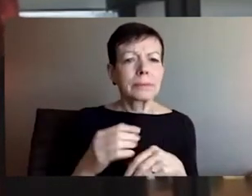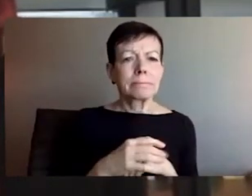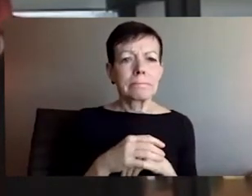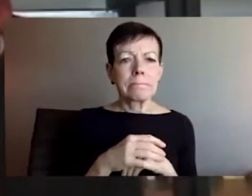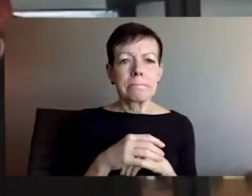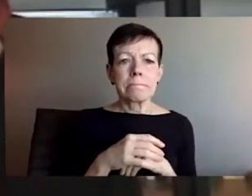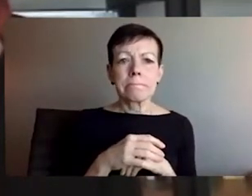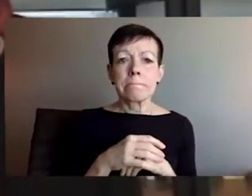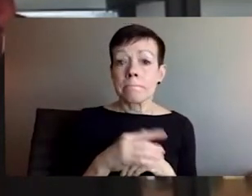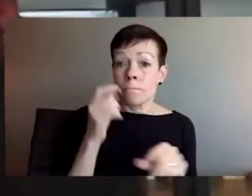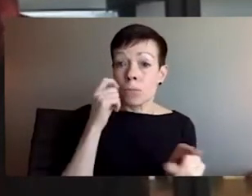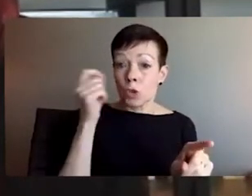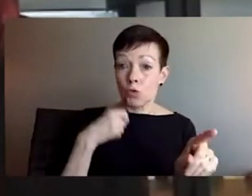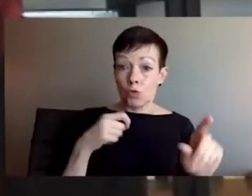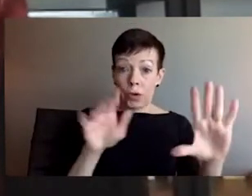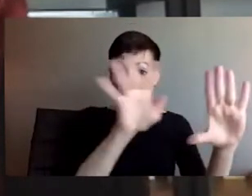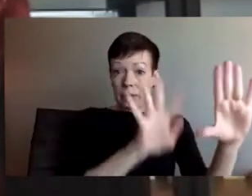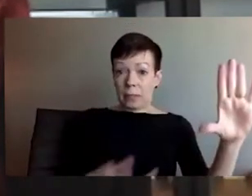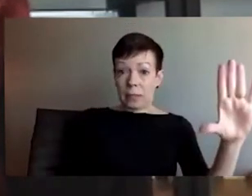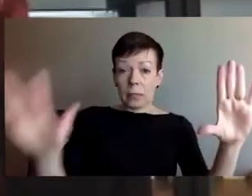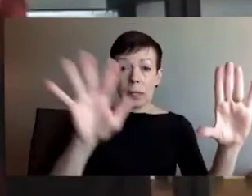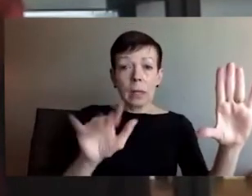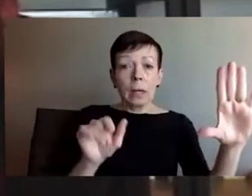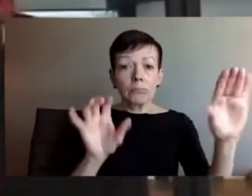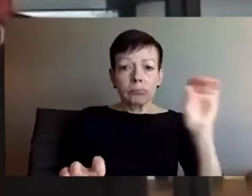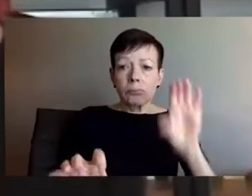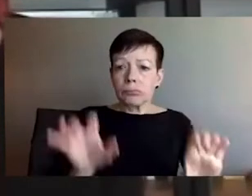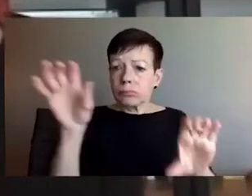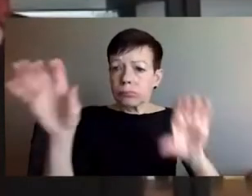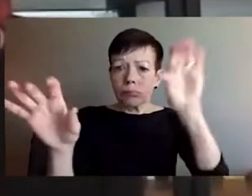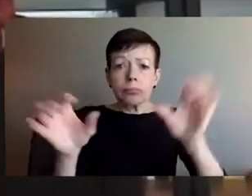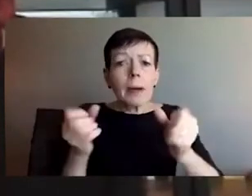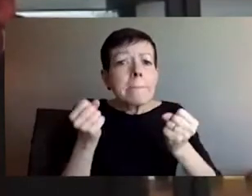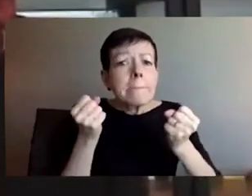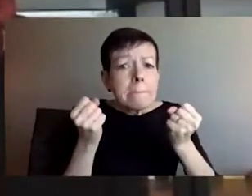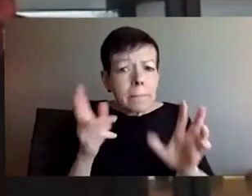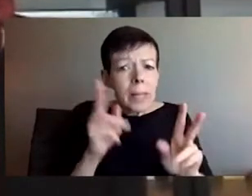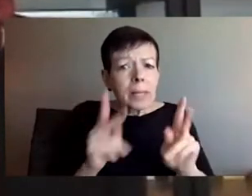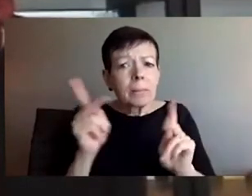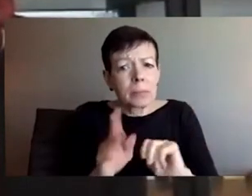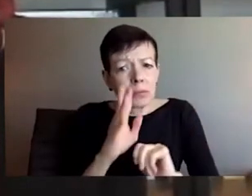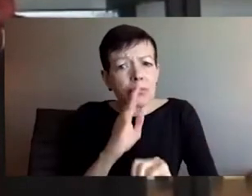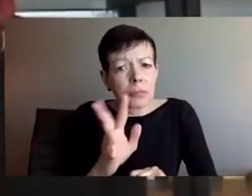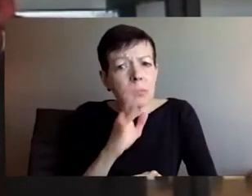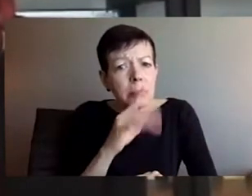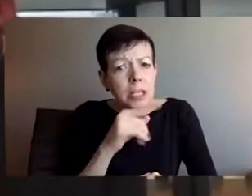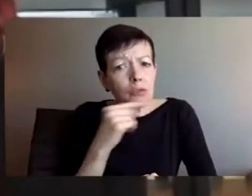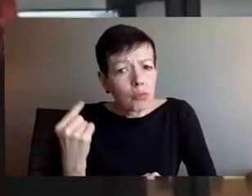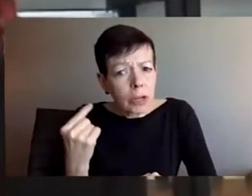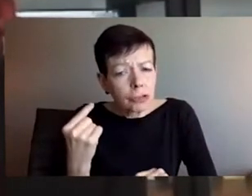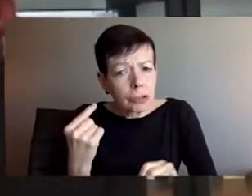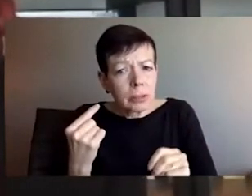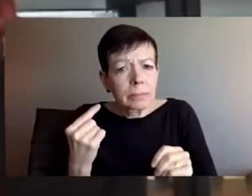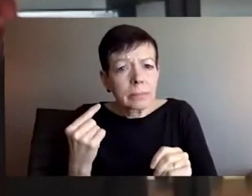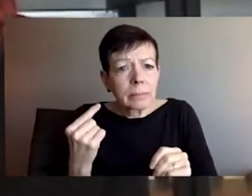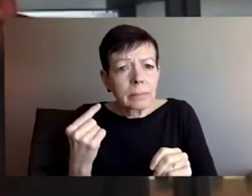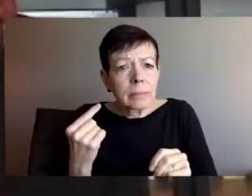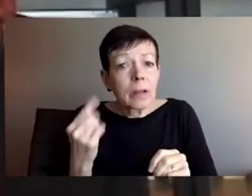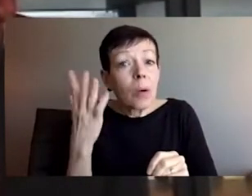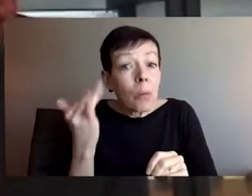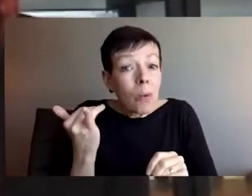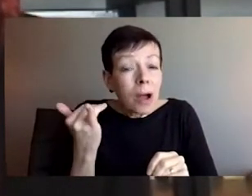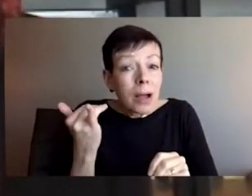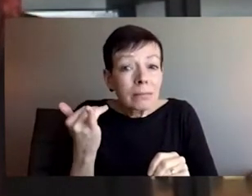national belonging in a way that is very similar to the way Americans think about it. right. It's not about, uh, national ethnic linguistic identity.